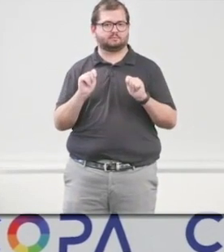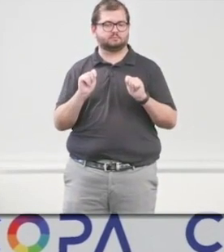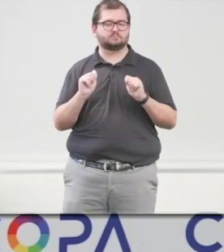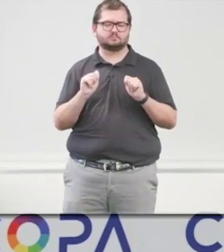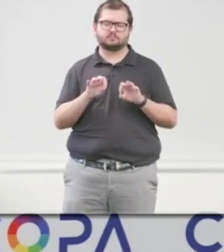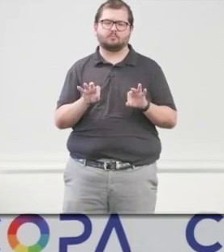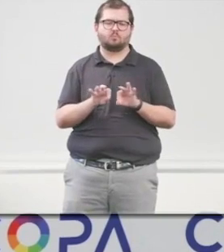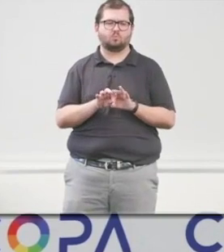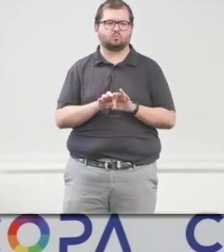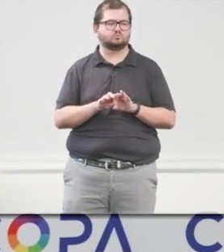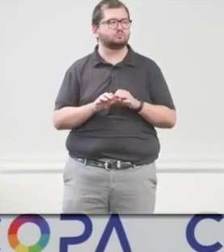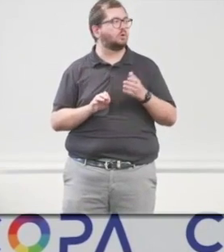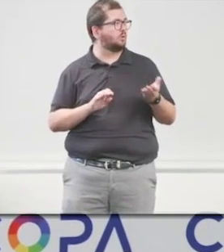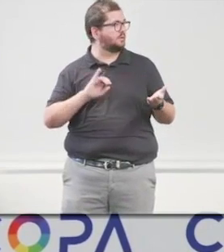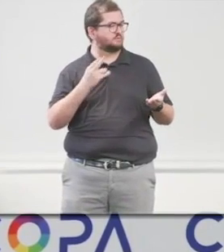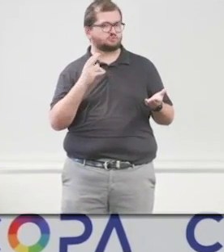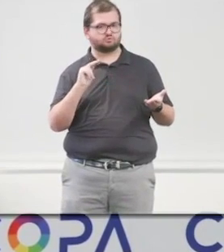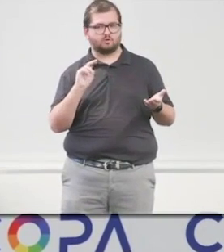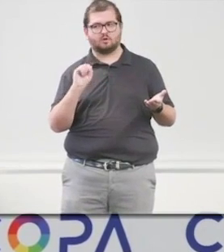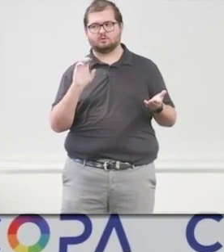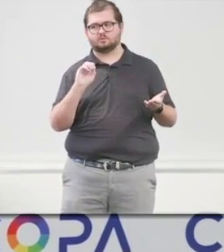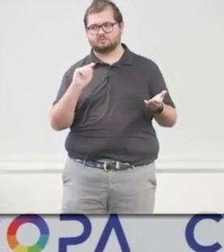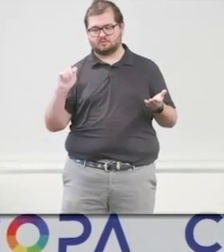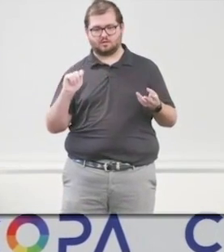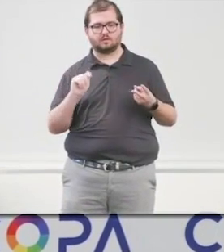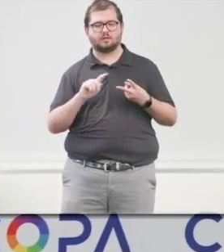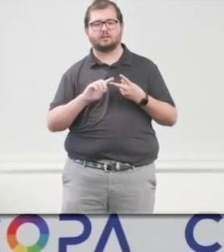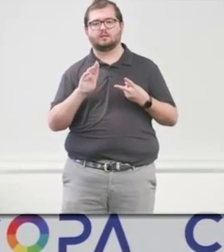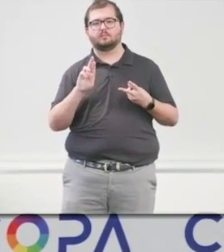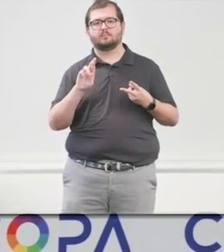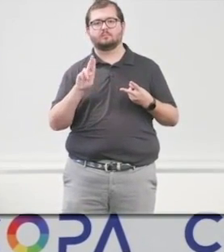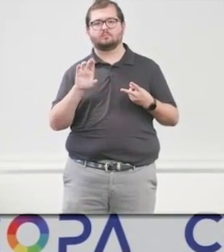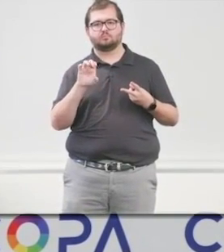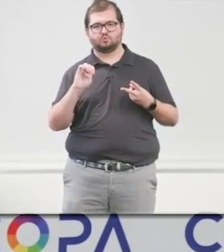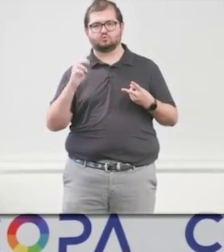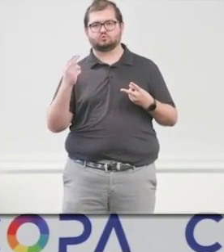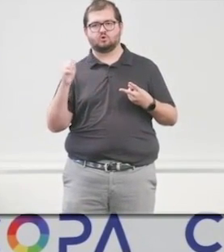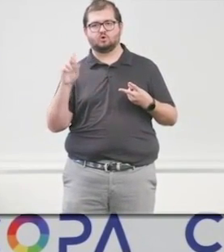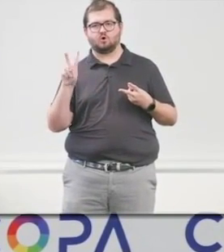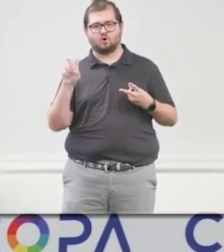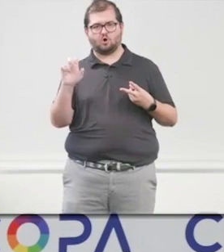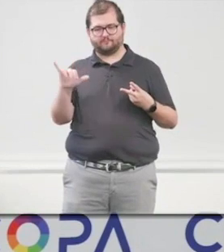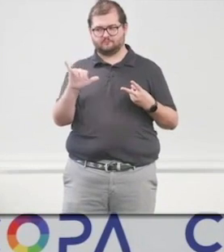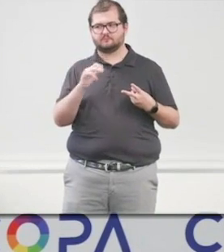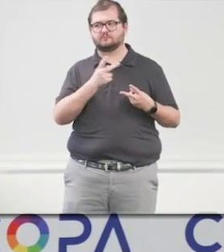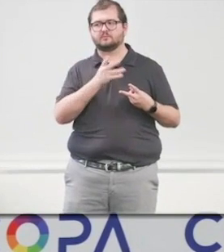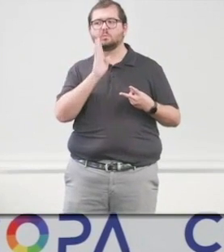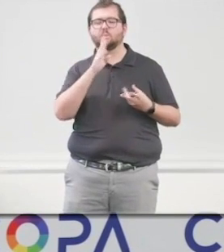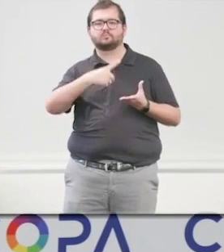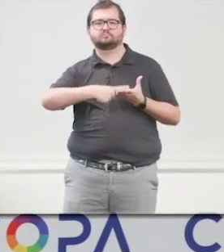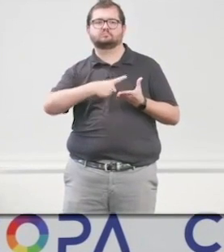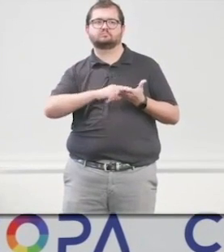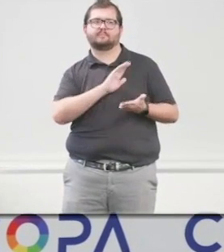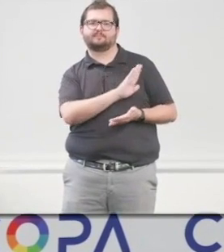got some people here, John Scott Williams and Bruce Harvey with Hila River Community, that are going to give you some practical experiences as